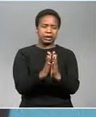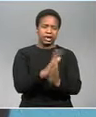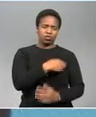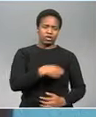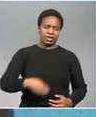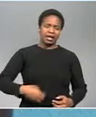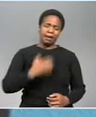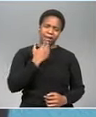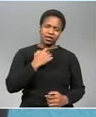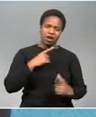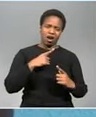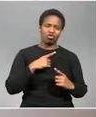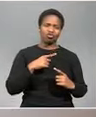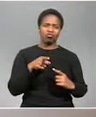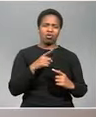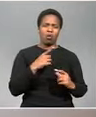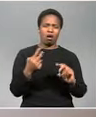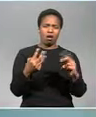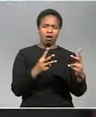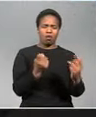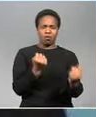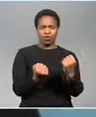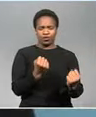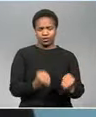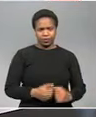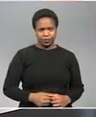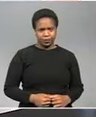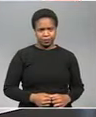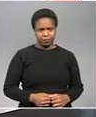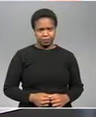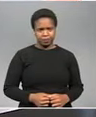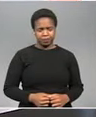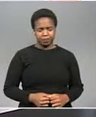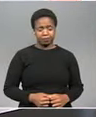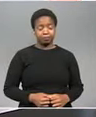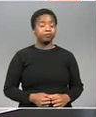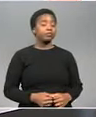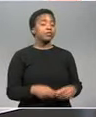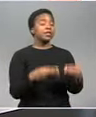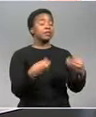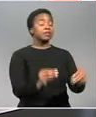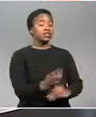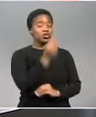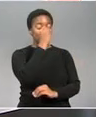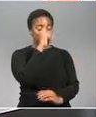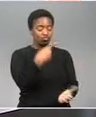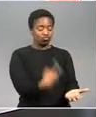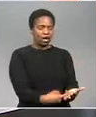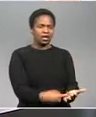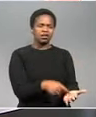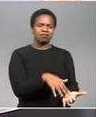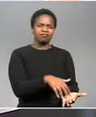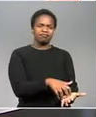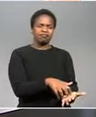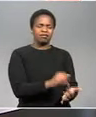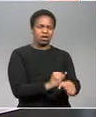to back the establishment of a war crimes court and in your business news the rand weakened in early